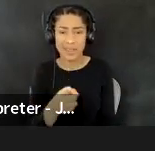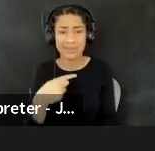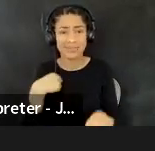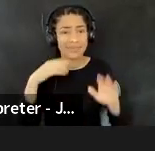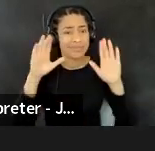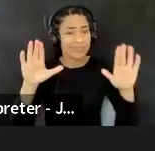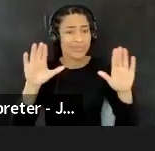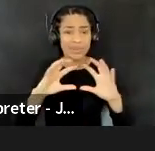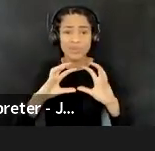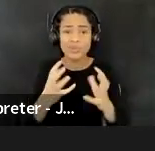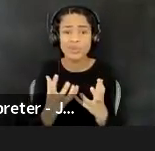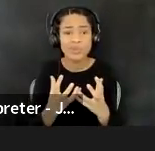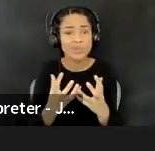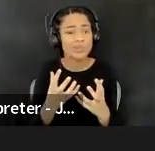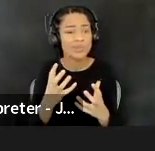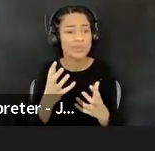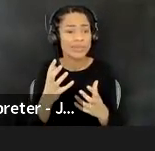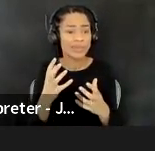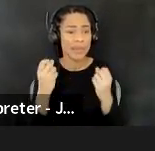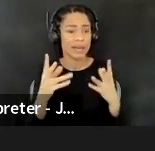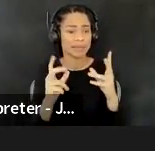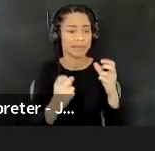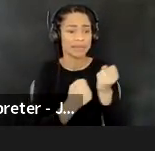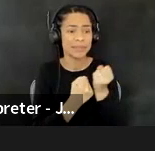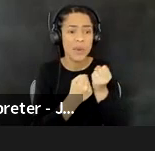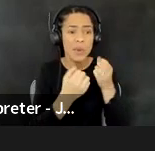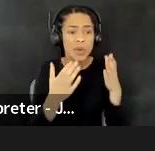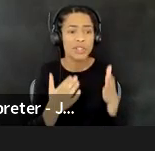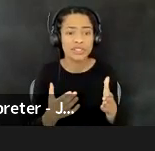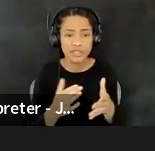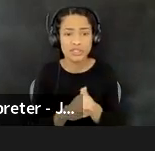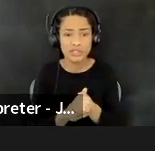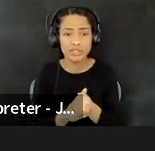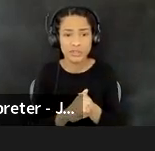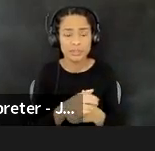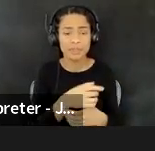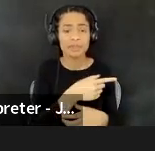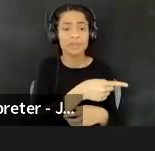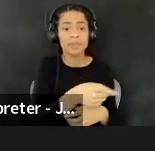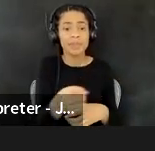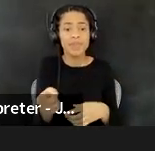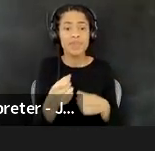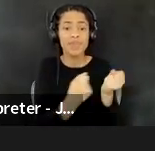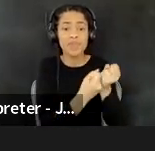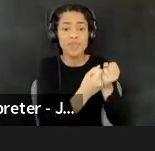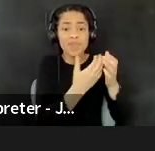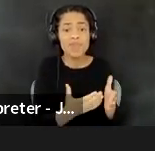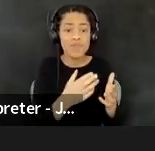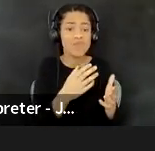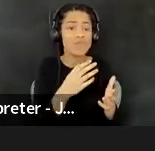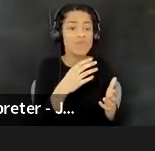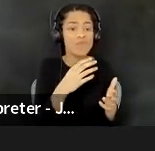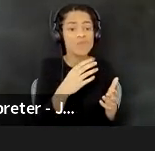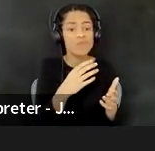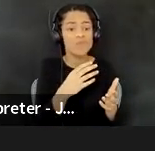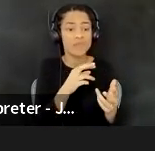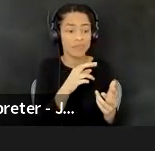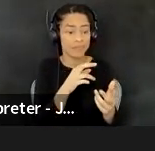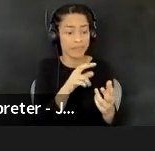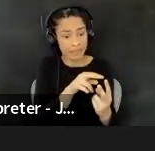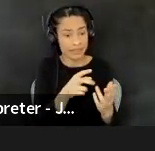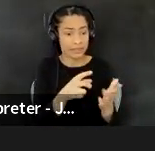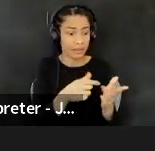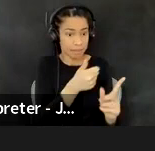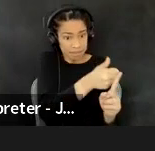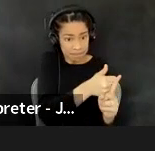group of, um, accomplices that are, um, uh, either, um, either themselves or